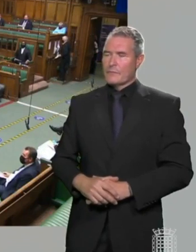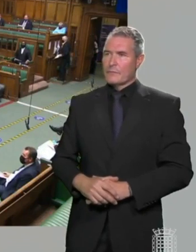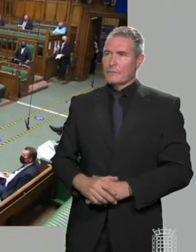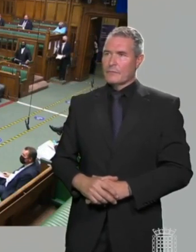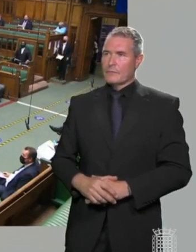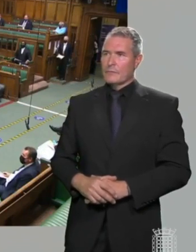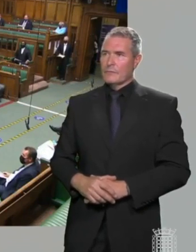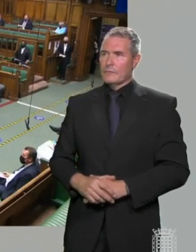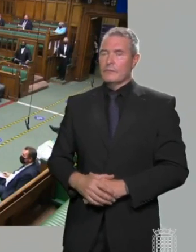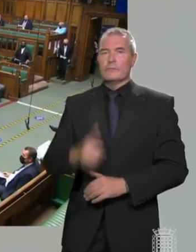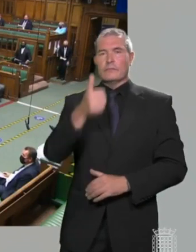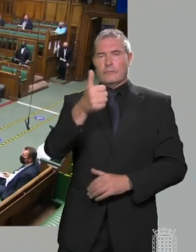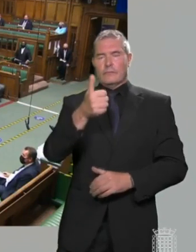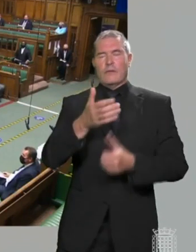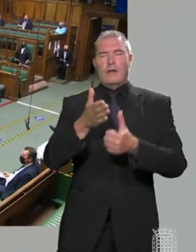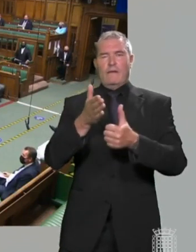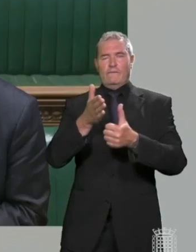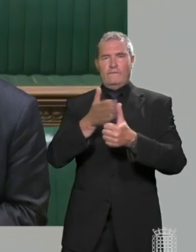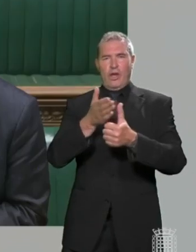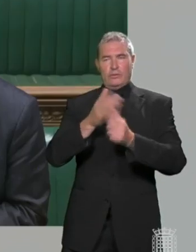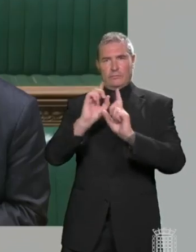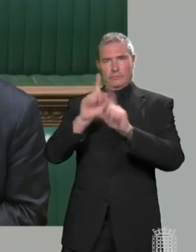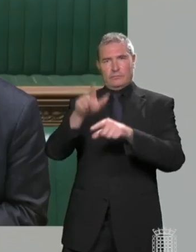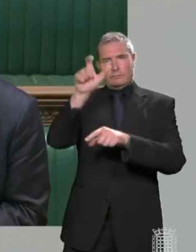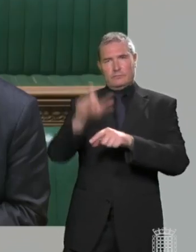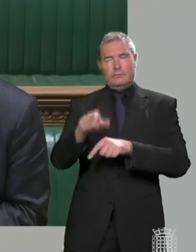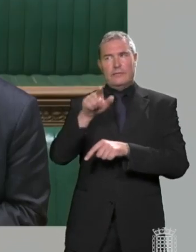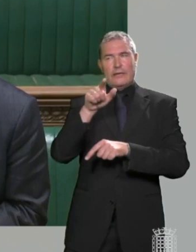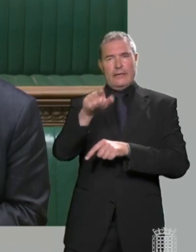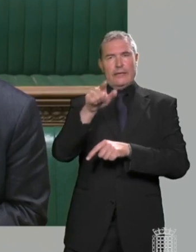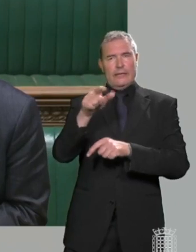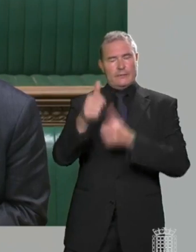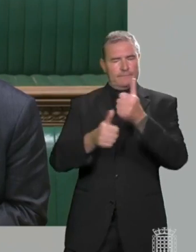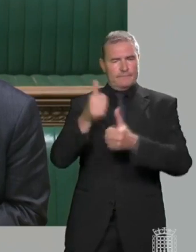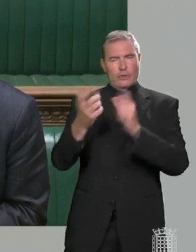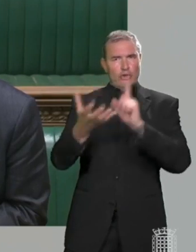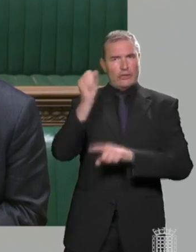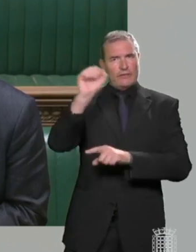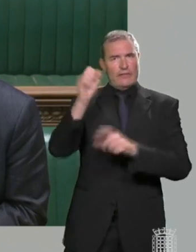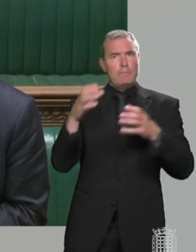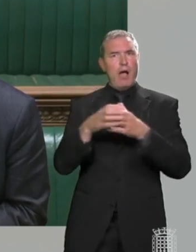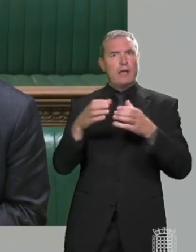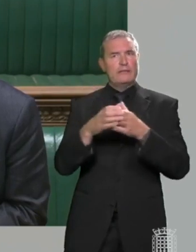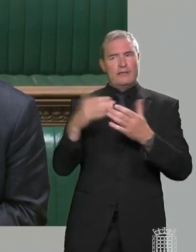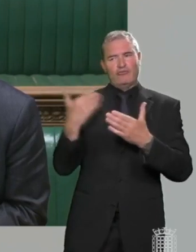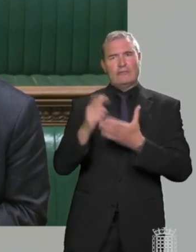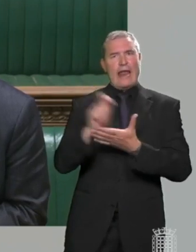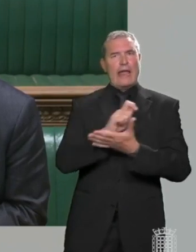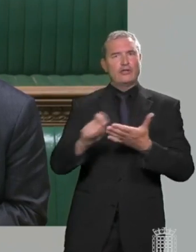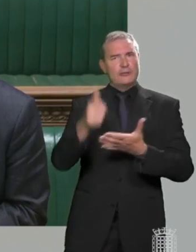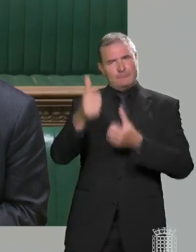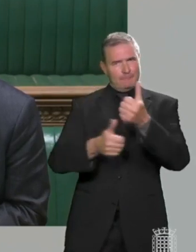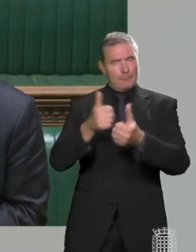Well, first of Mr Speaker, congratulate the honourable gentleman on the outstanding success of his party in the recent elections.